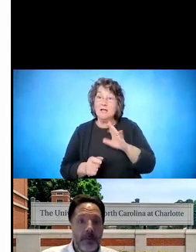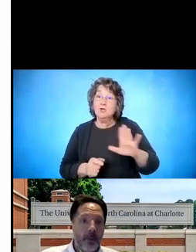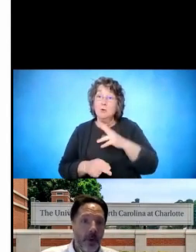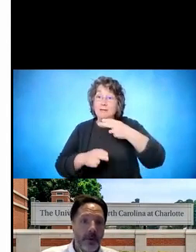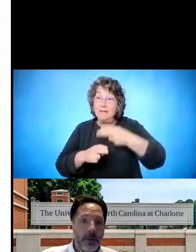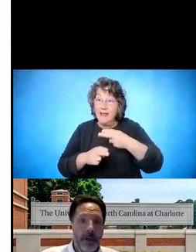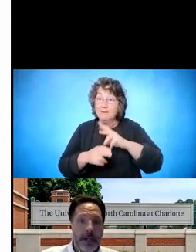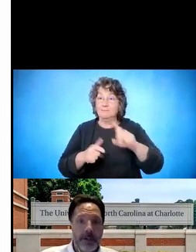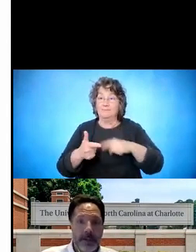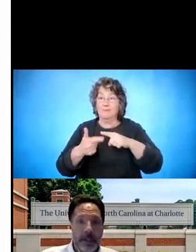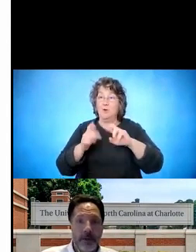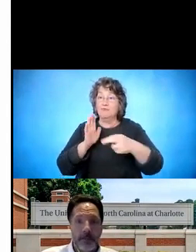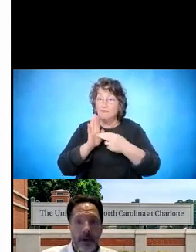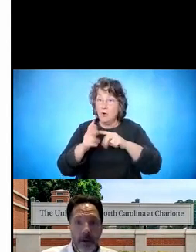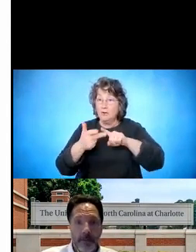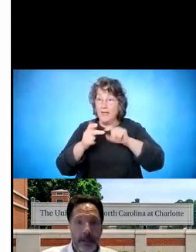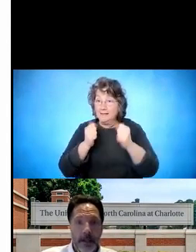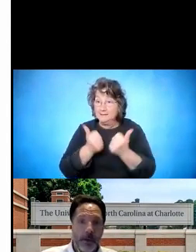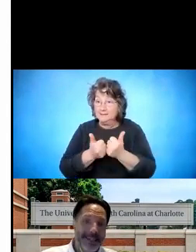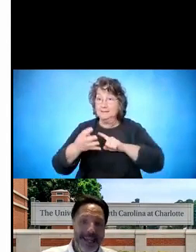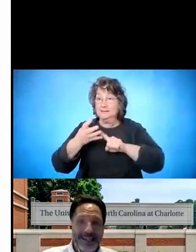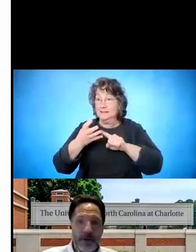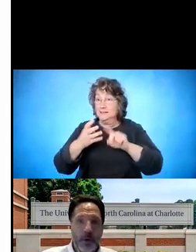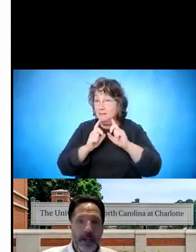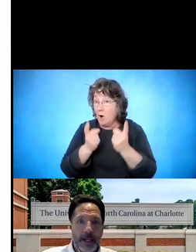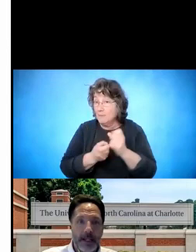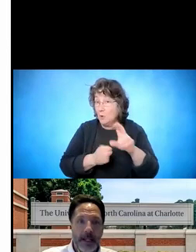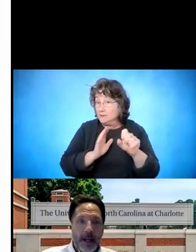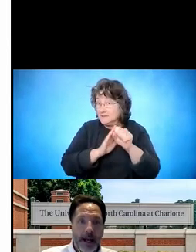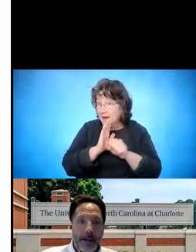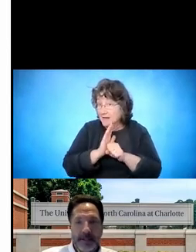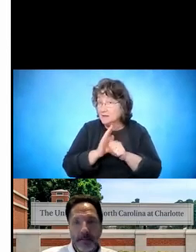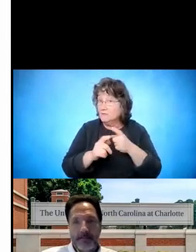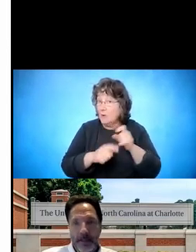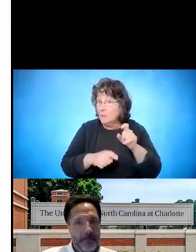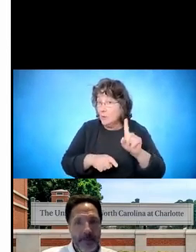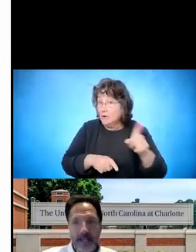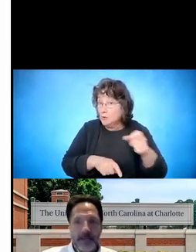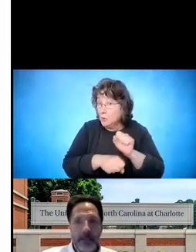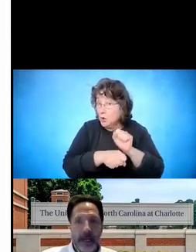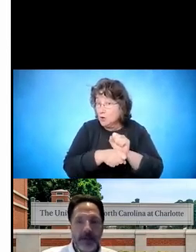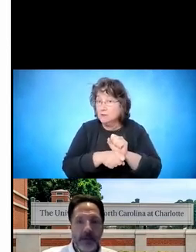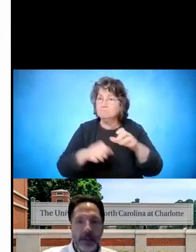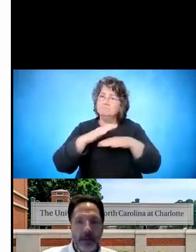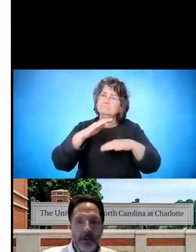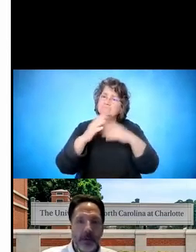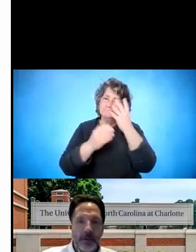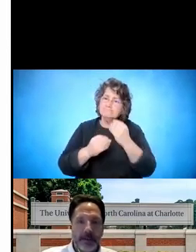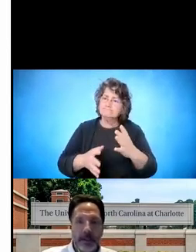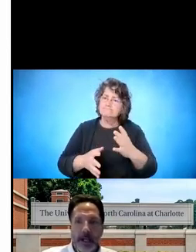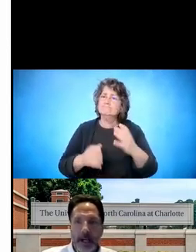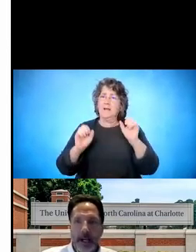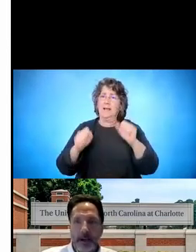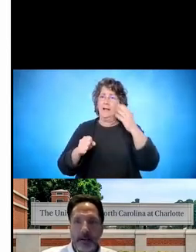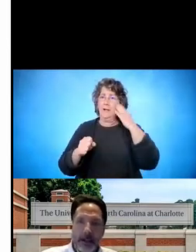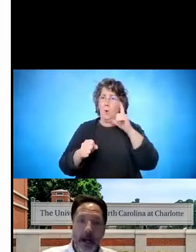name, your role, your agency, your department, or state that you're working in, just some basic information so we know who